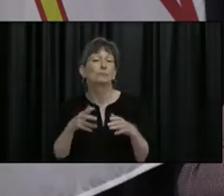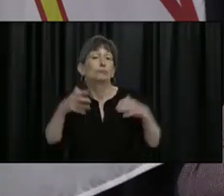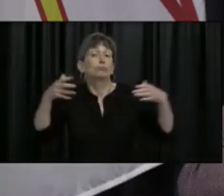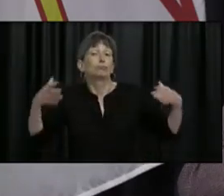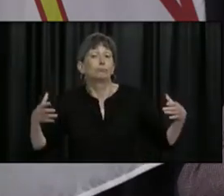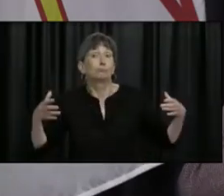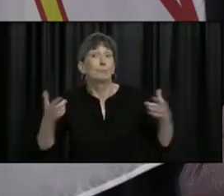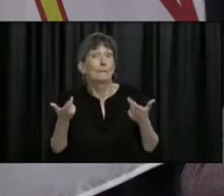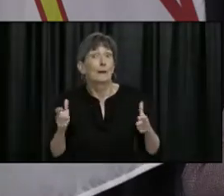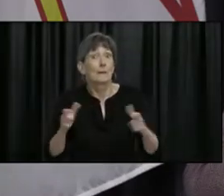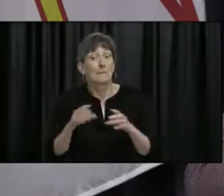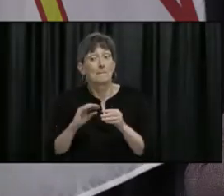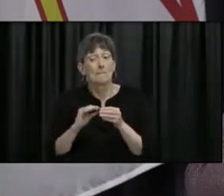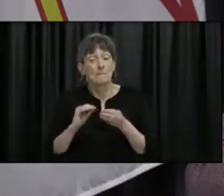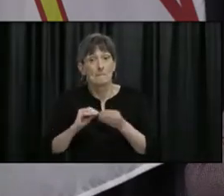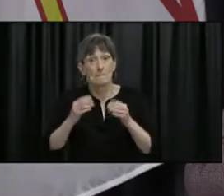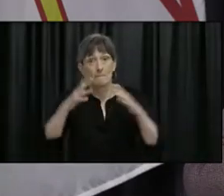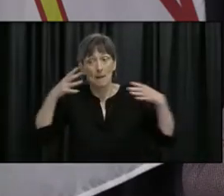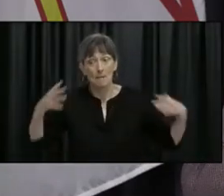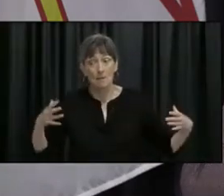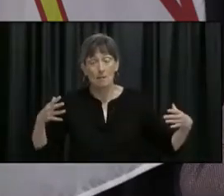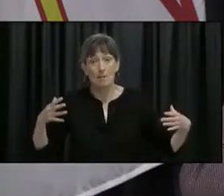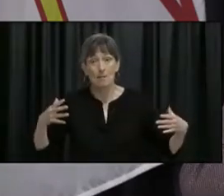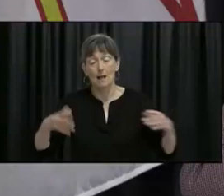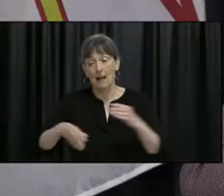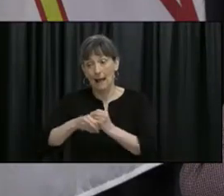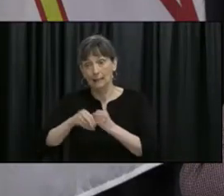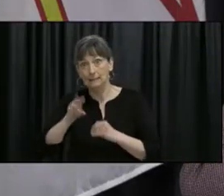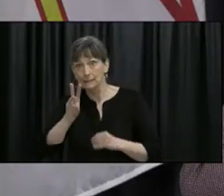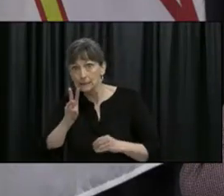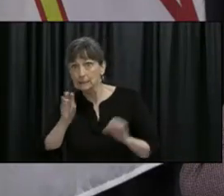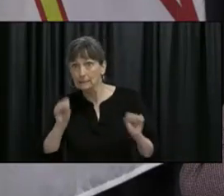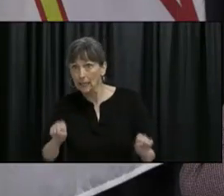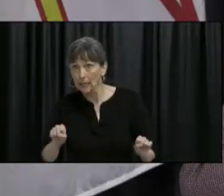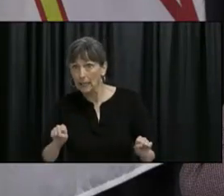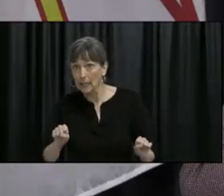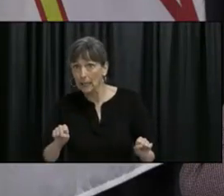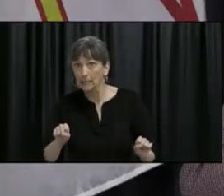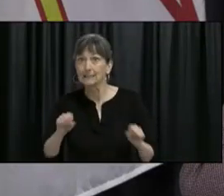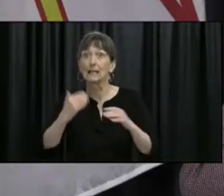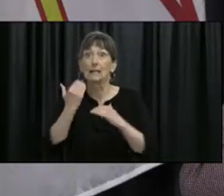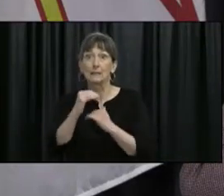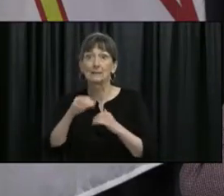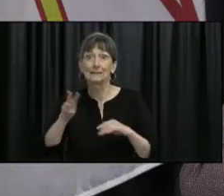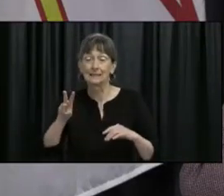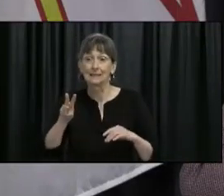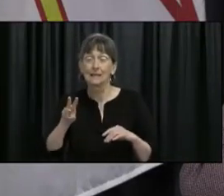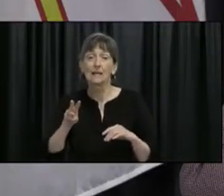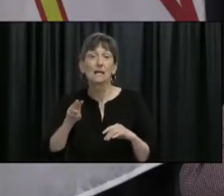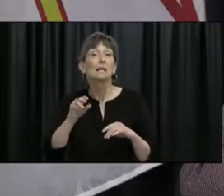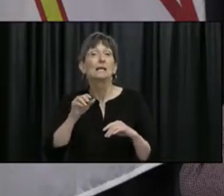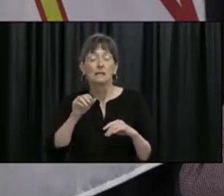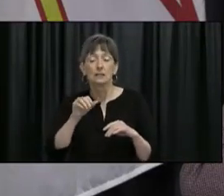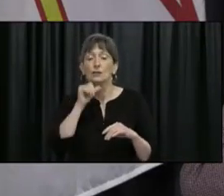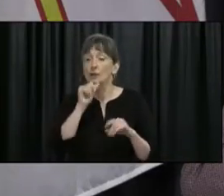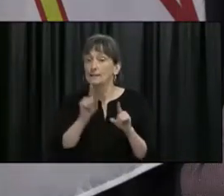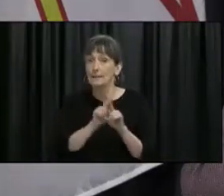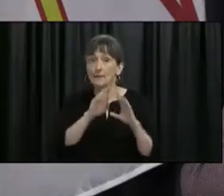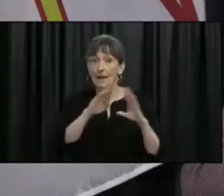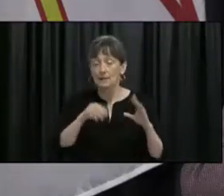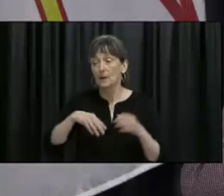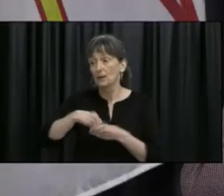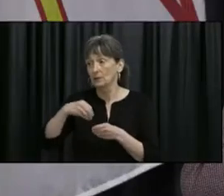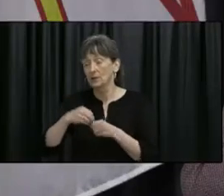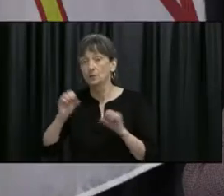six individuals, and keep in mind that you don't feel safe. Well, this is not something that's a must, something that you must do, but also